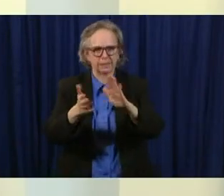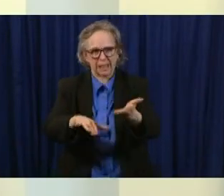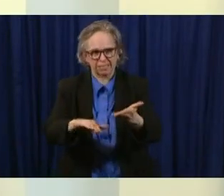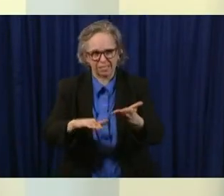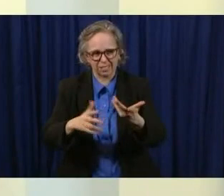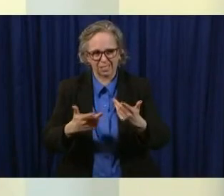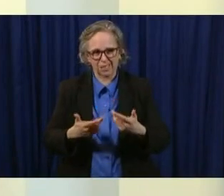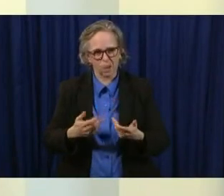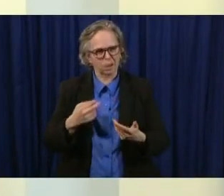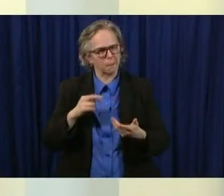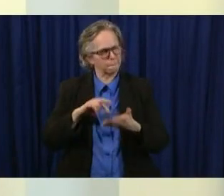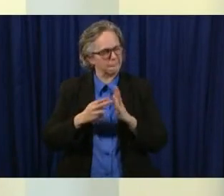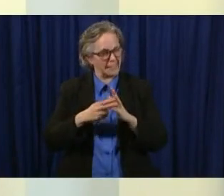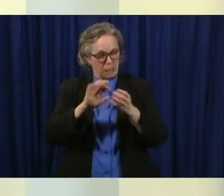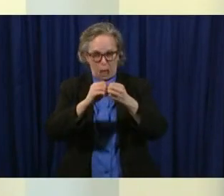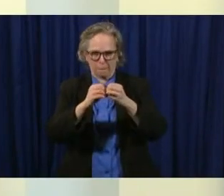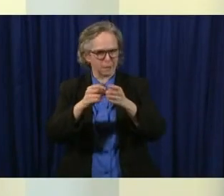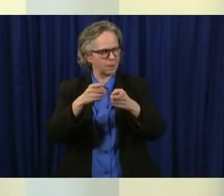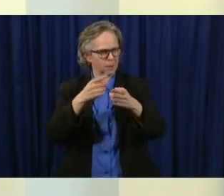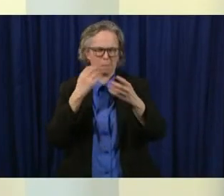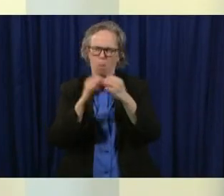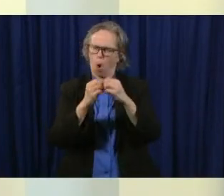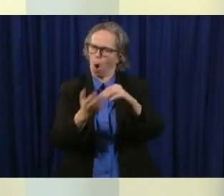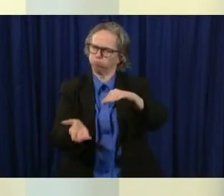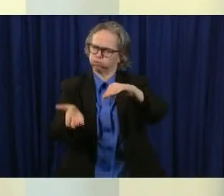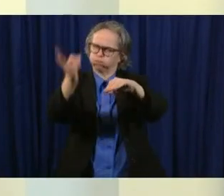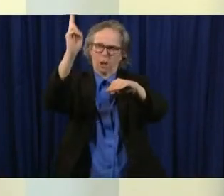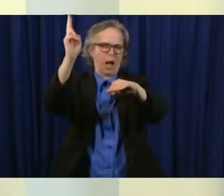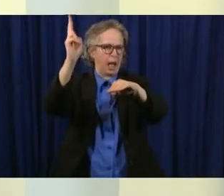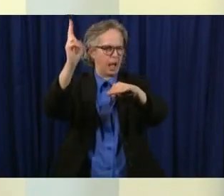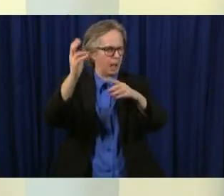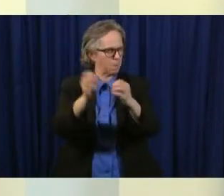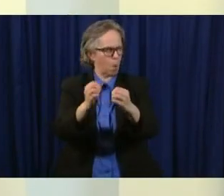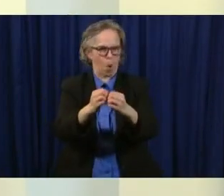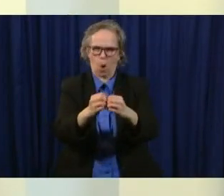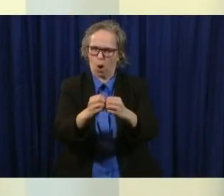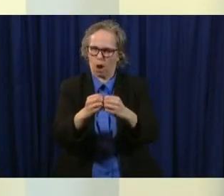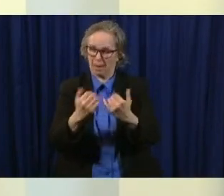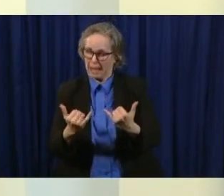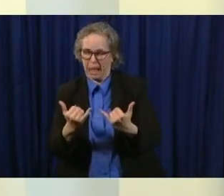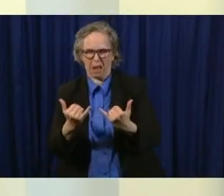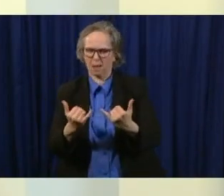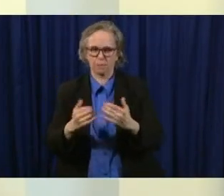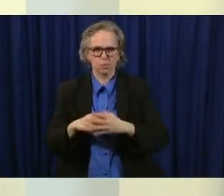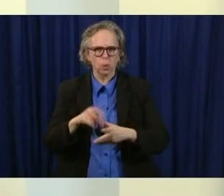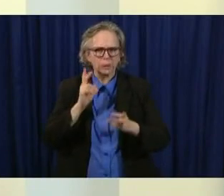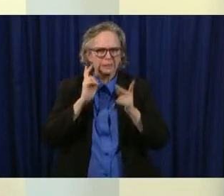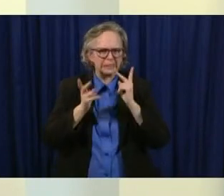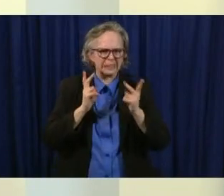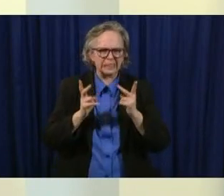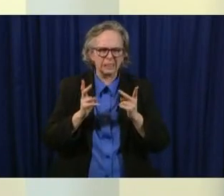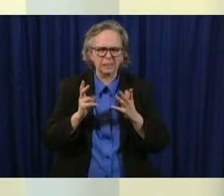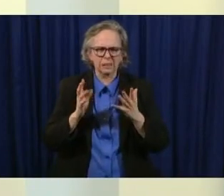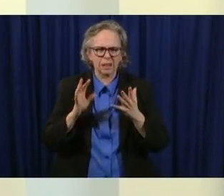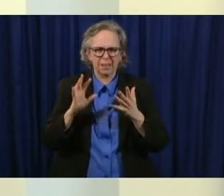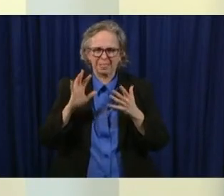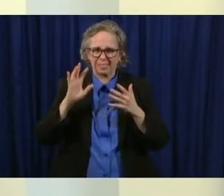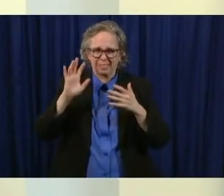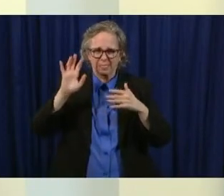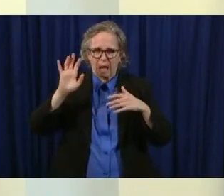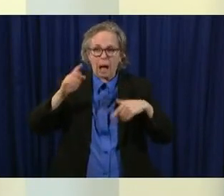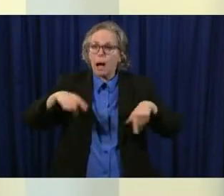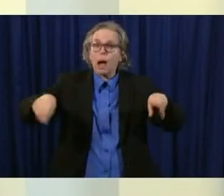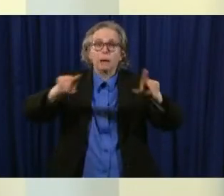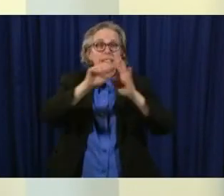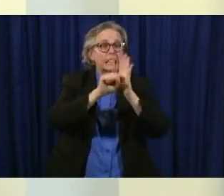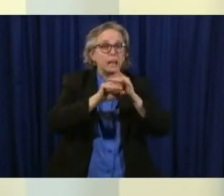also uh data out there right now looking at all the states showing that death rates are up just in general above where we would normally be at this